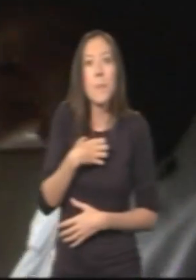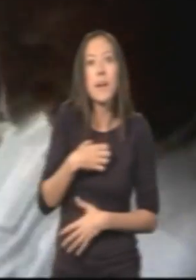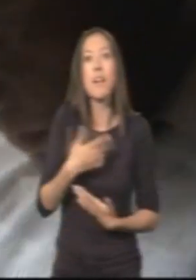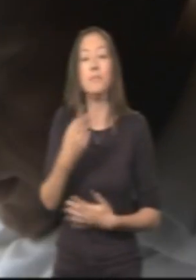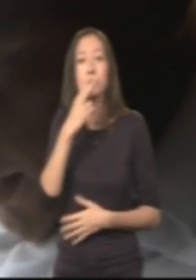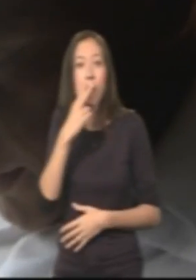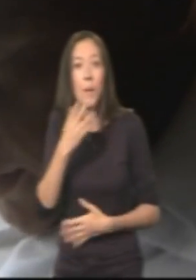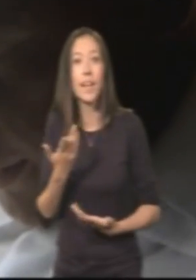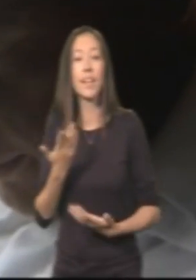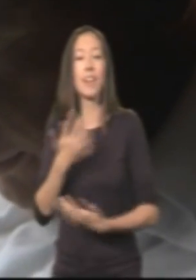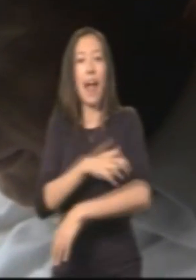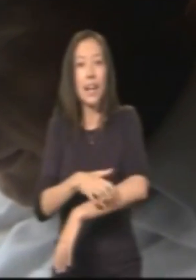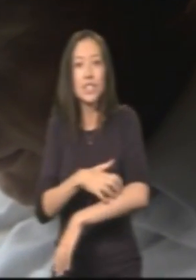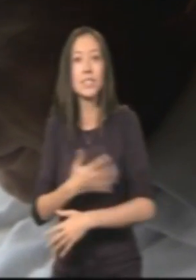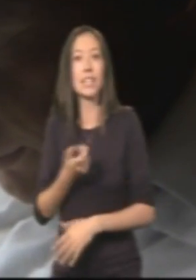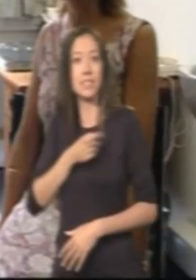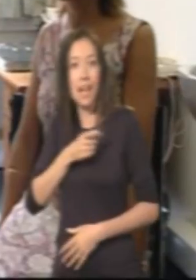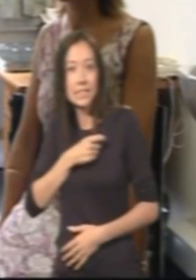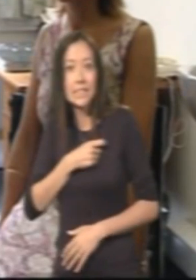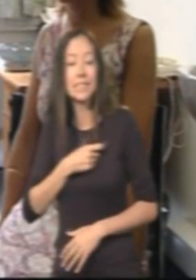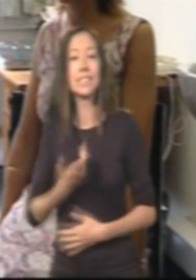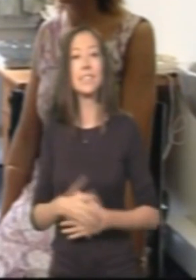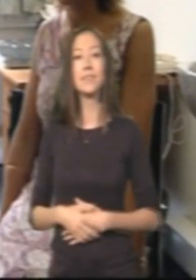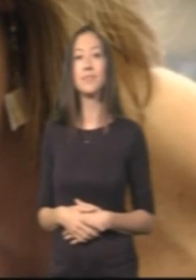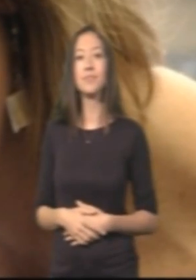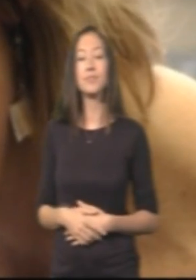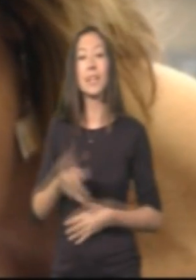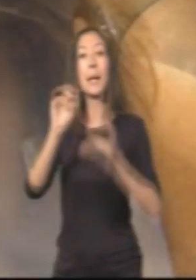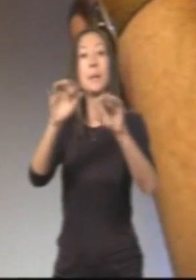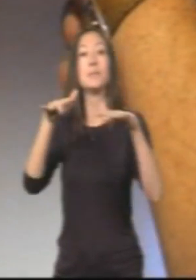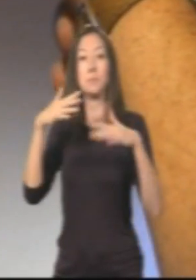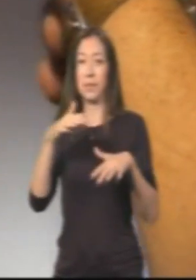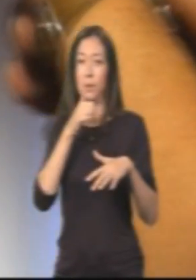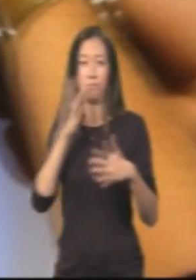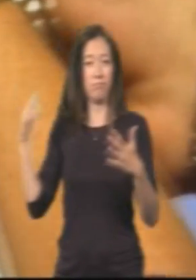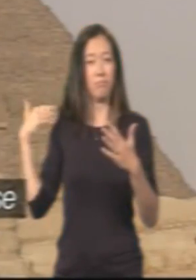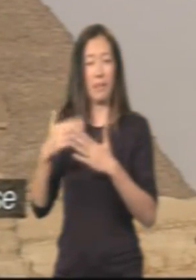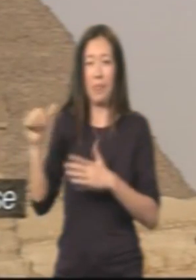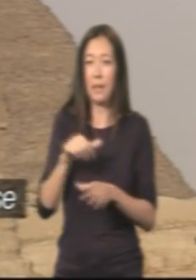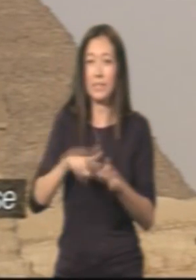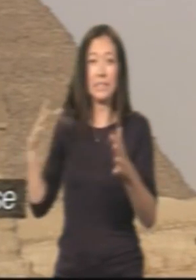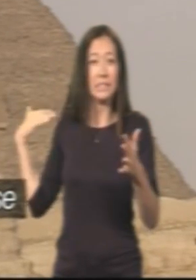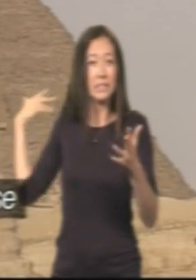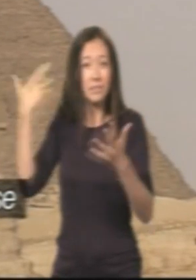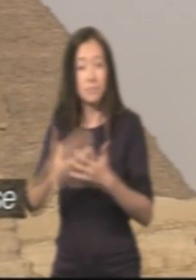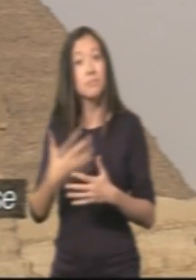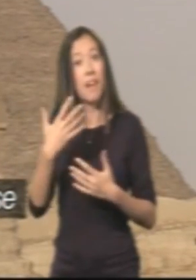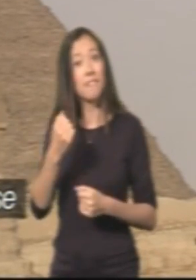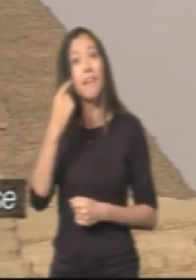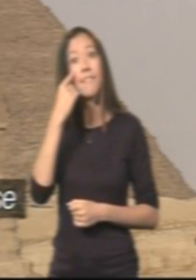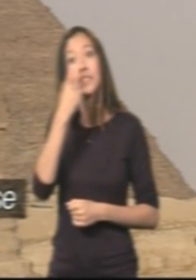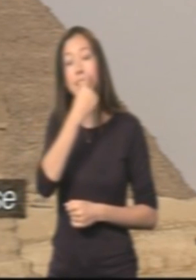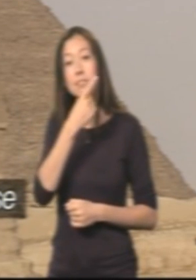tinnitus, phobias, smoking, allergies and anxiety. Hypnosis has been in use for